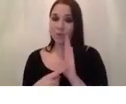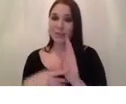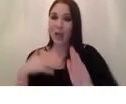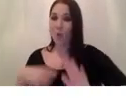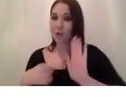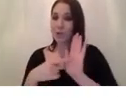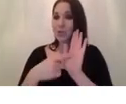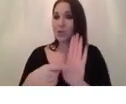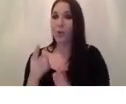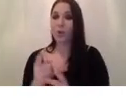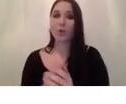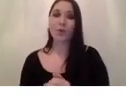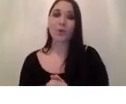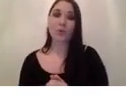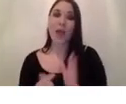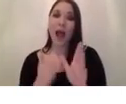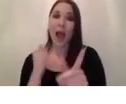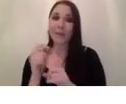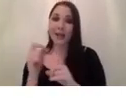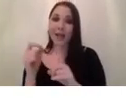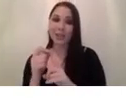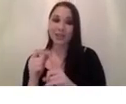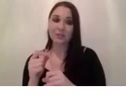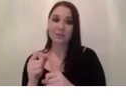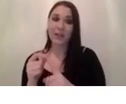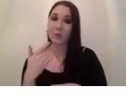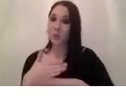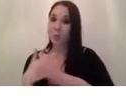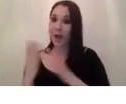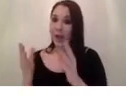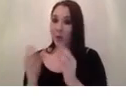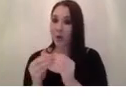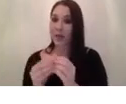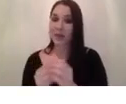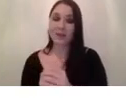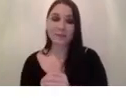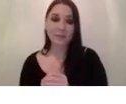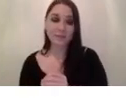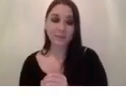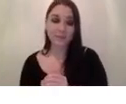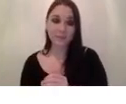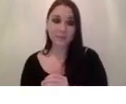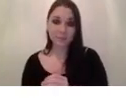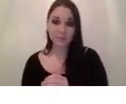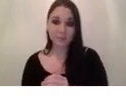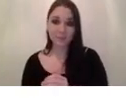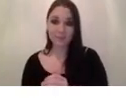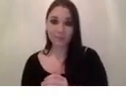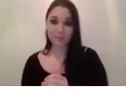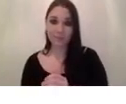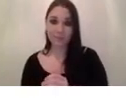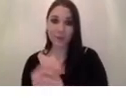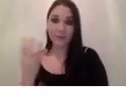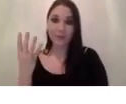you uh an application i was working with um around four years